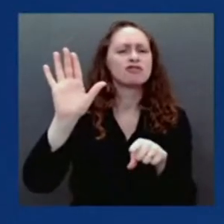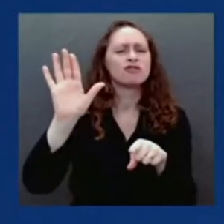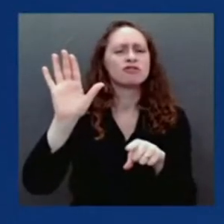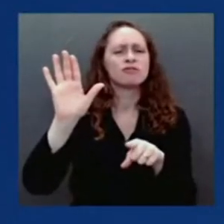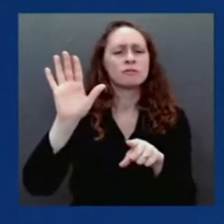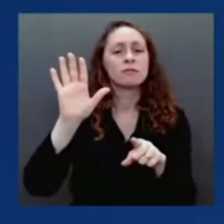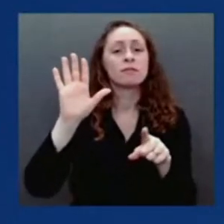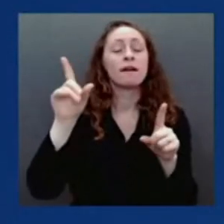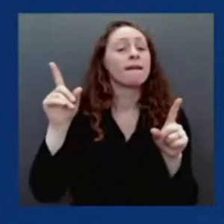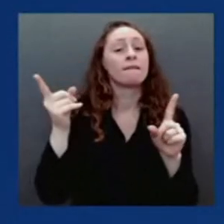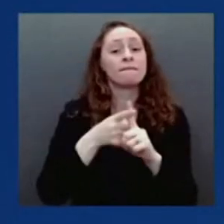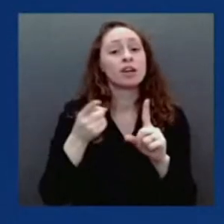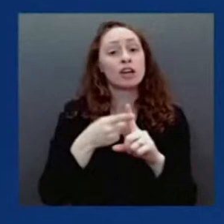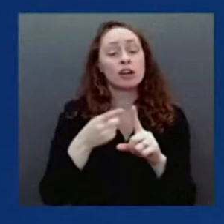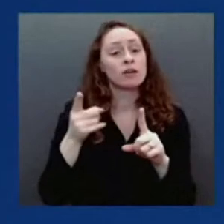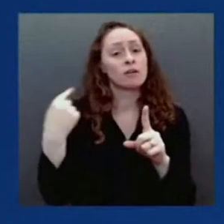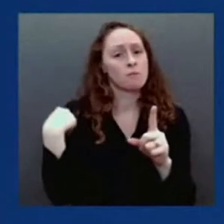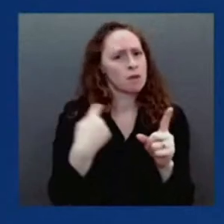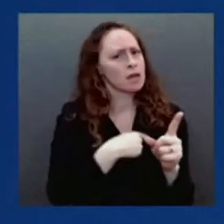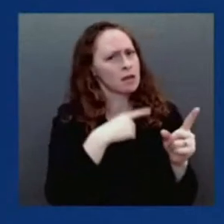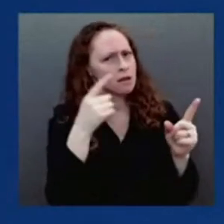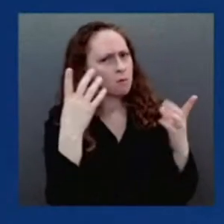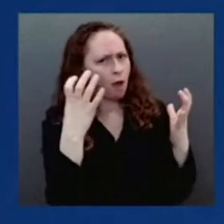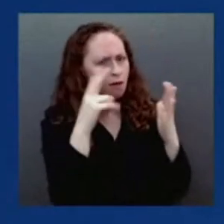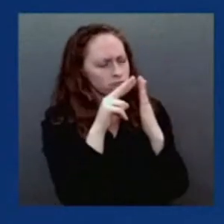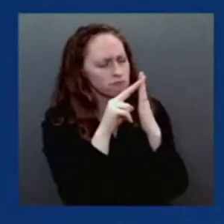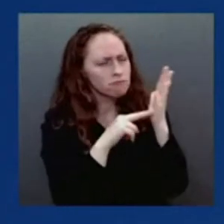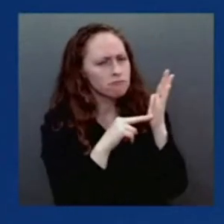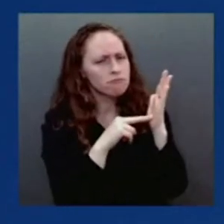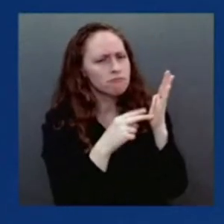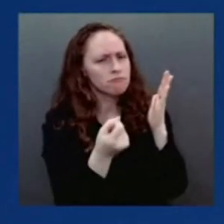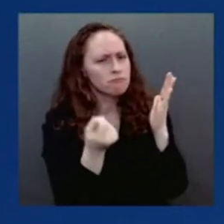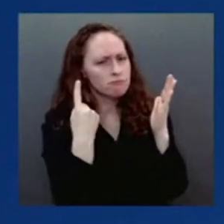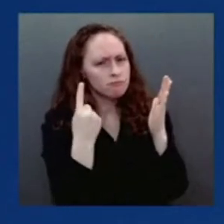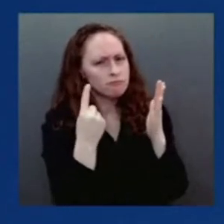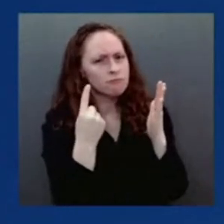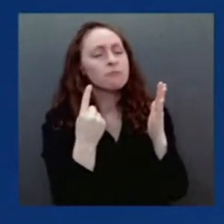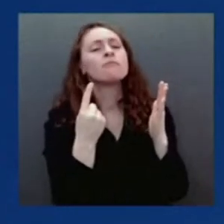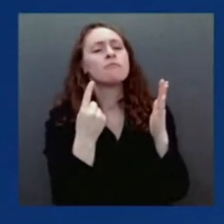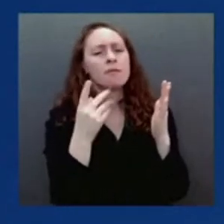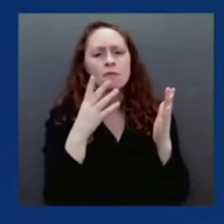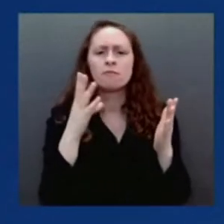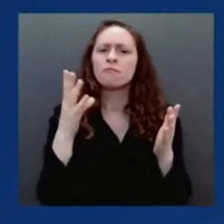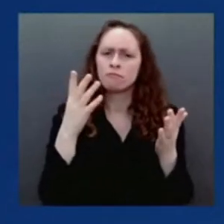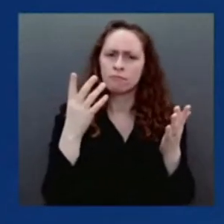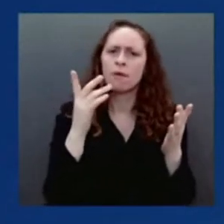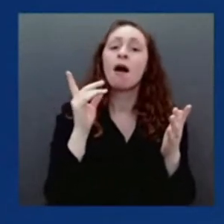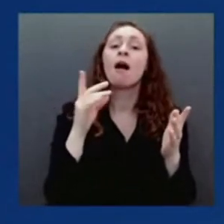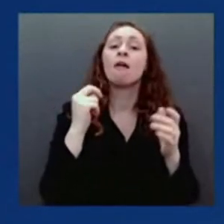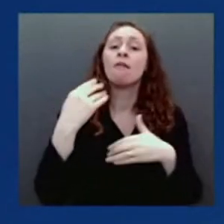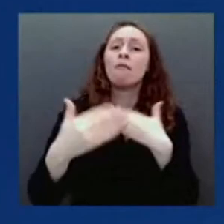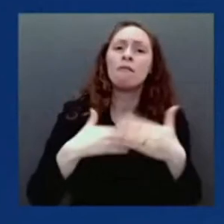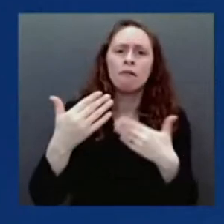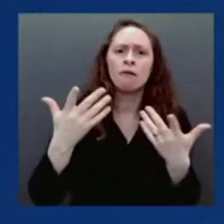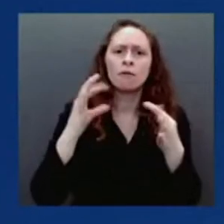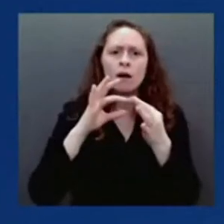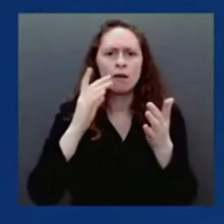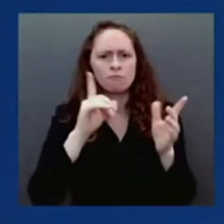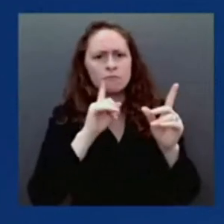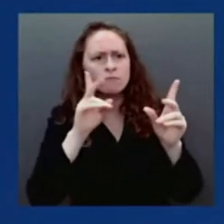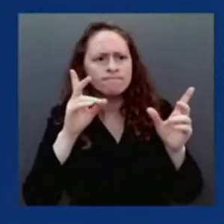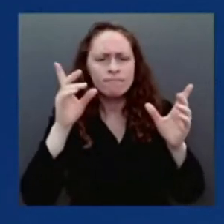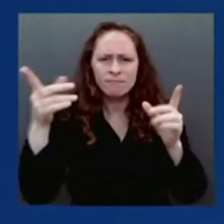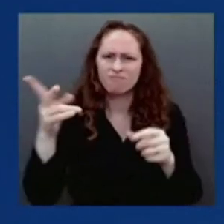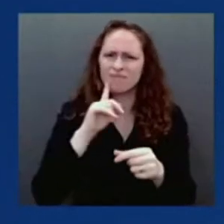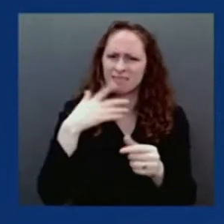preparedness and making sure that we never, ever face a pandemic of this magnitude again. You know, I think that we'll leave